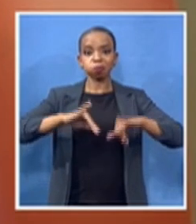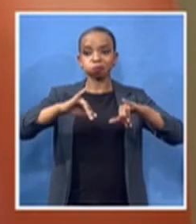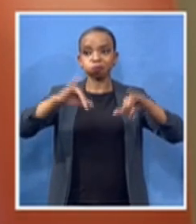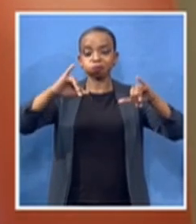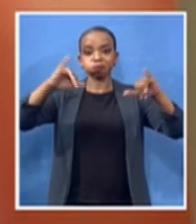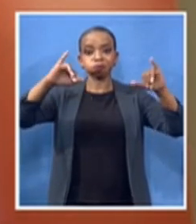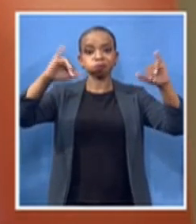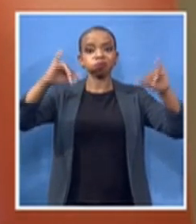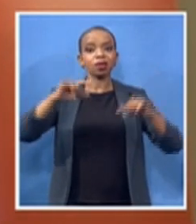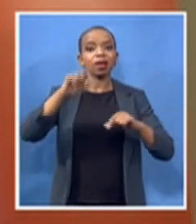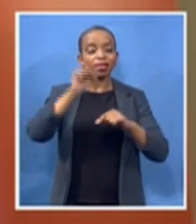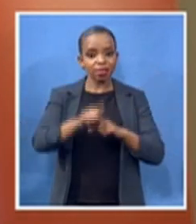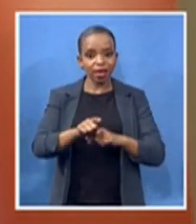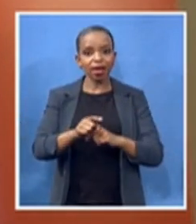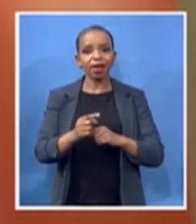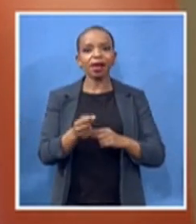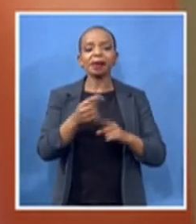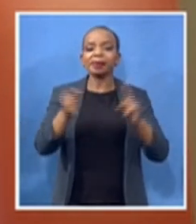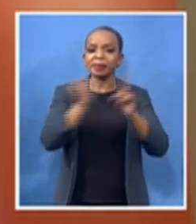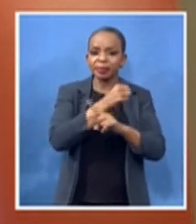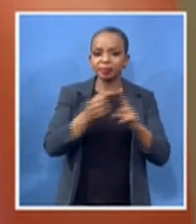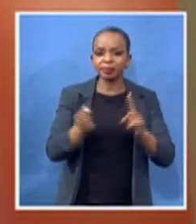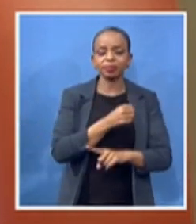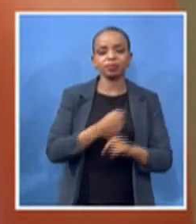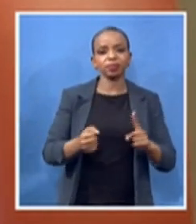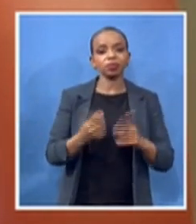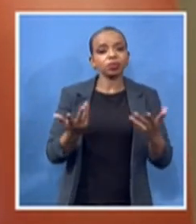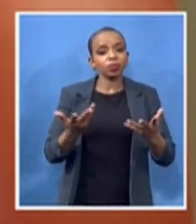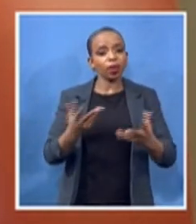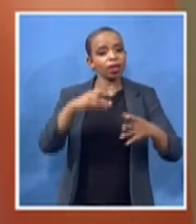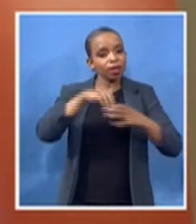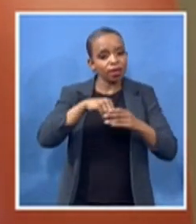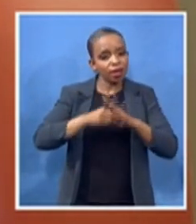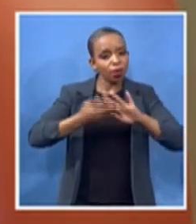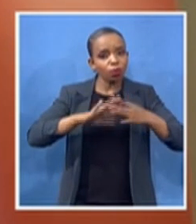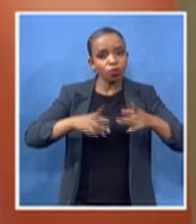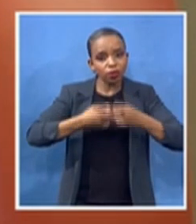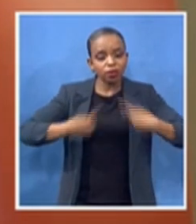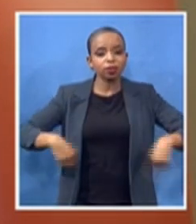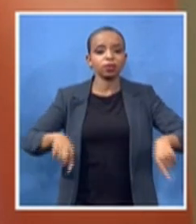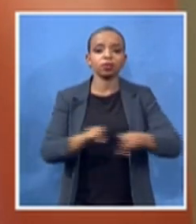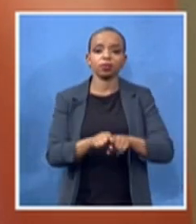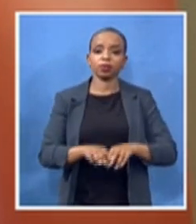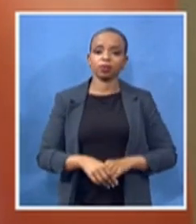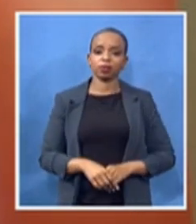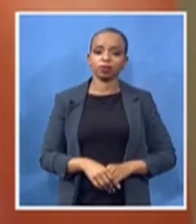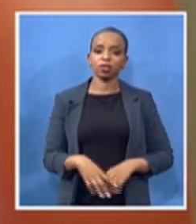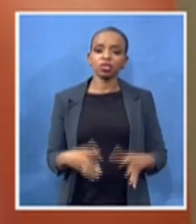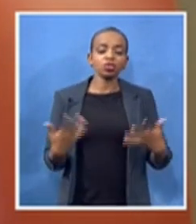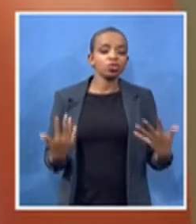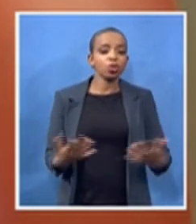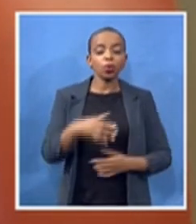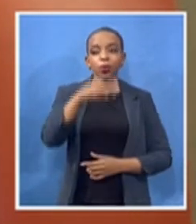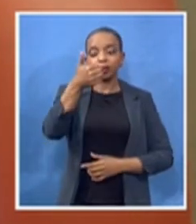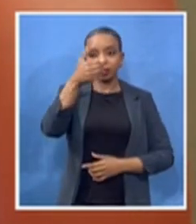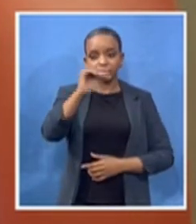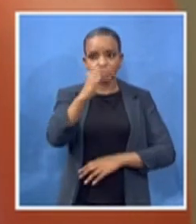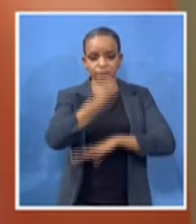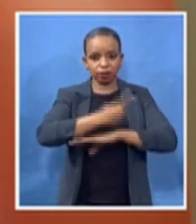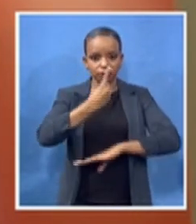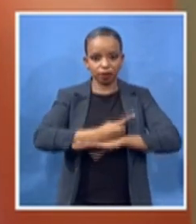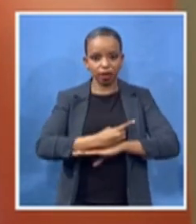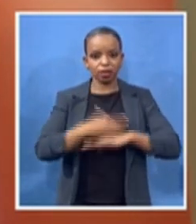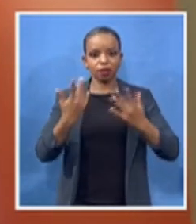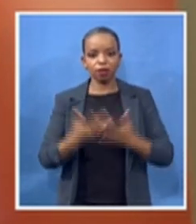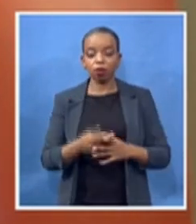our own communities so beyond 16 days of activism and attending funerals what are we doing about